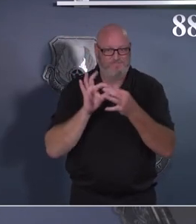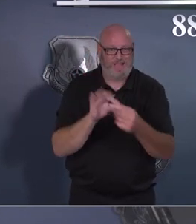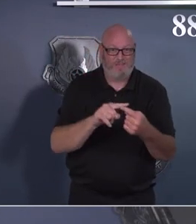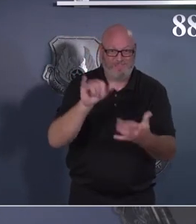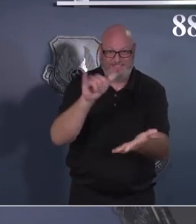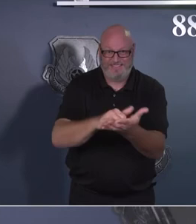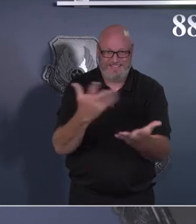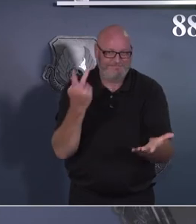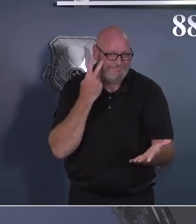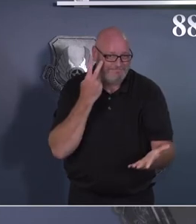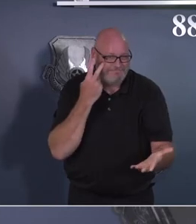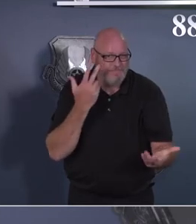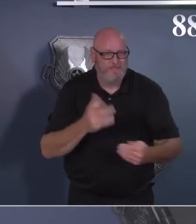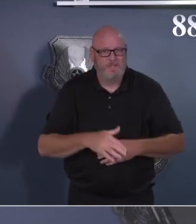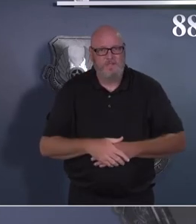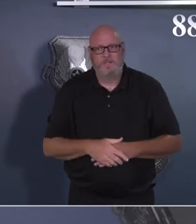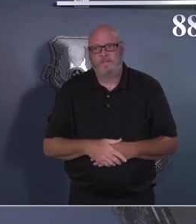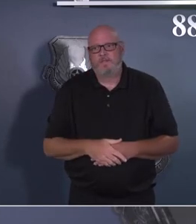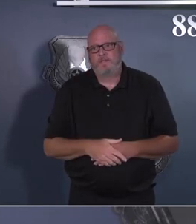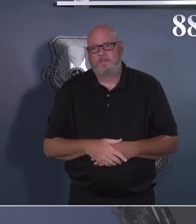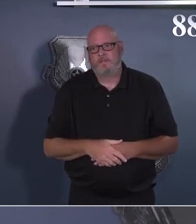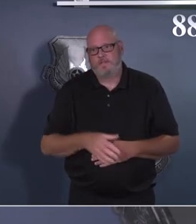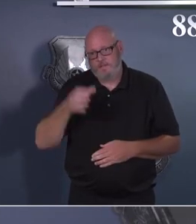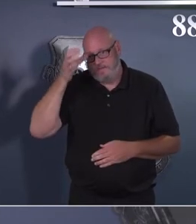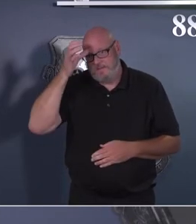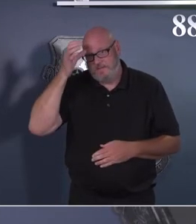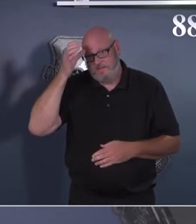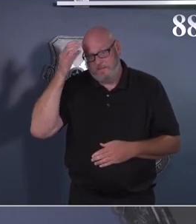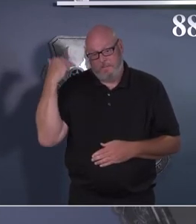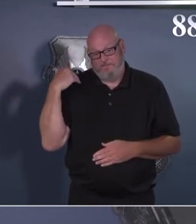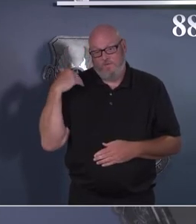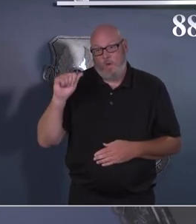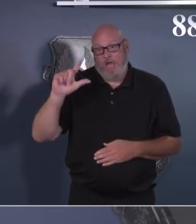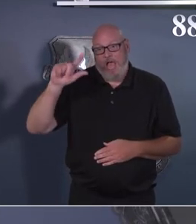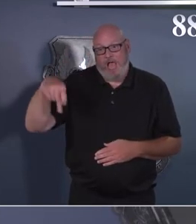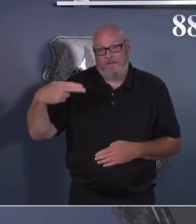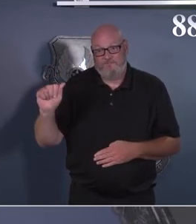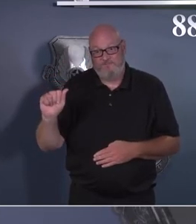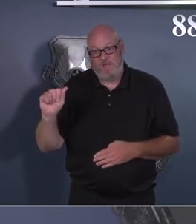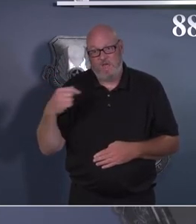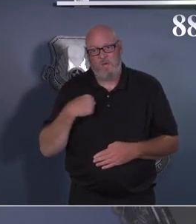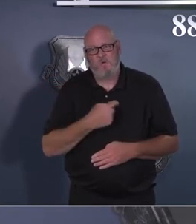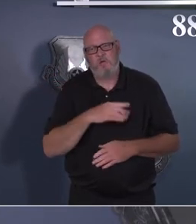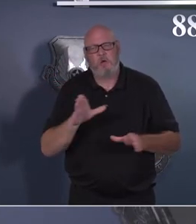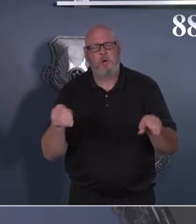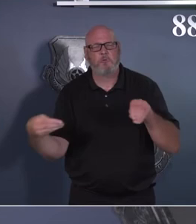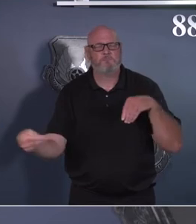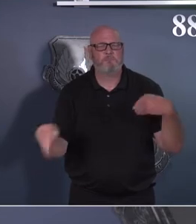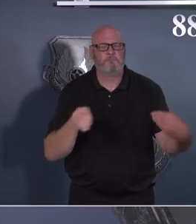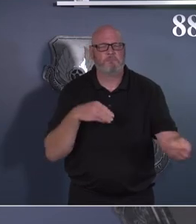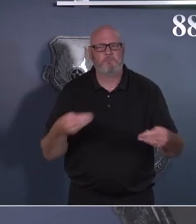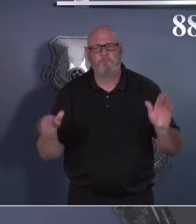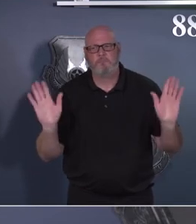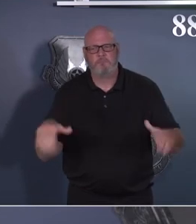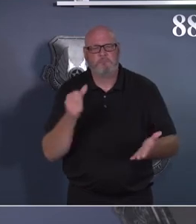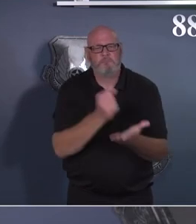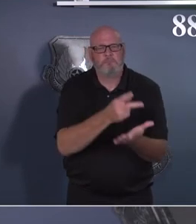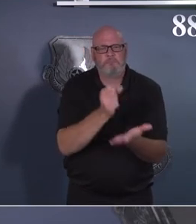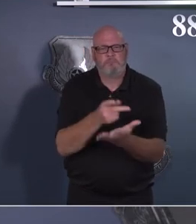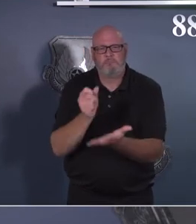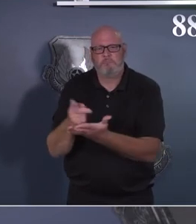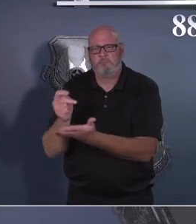rate was lower, we could look at that and be a little bit more forgiving. And so a transition from six-foot to three-foot,